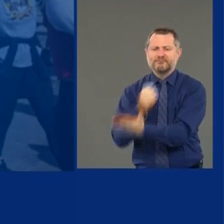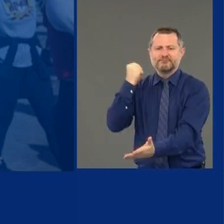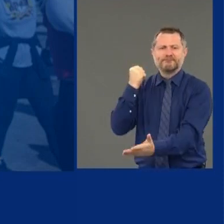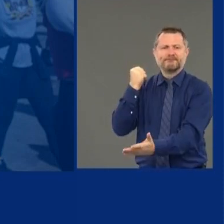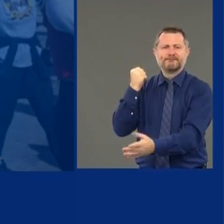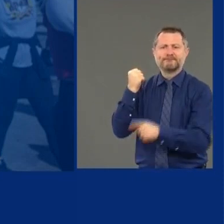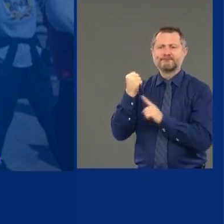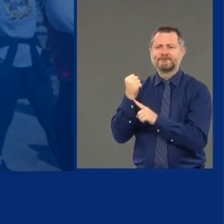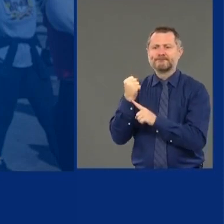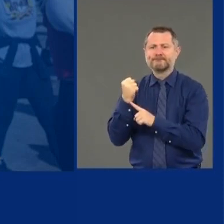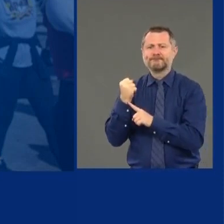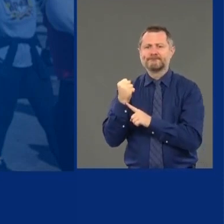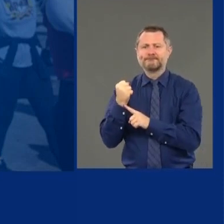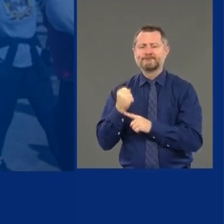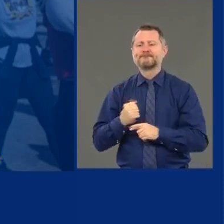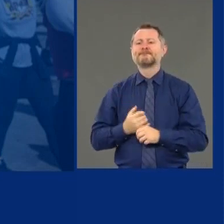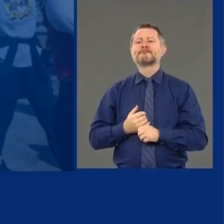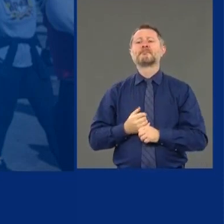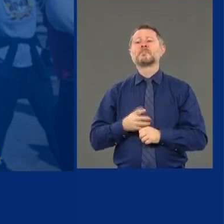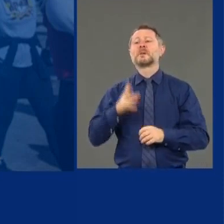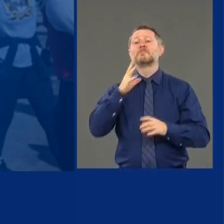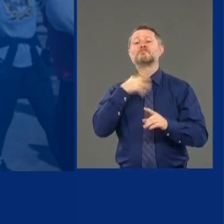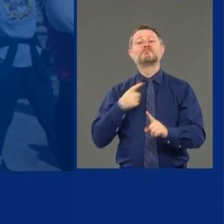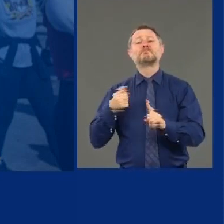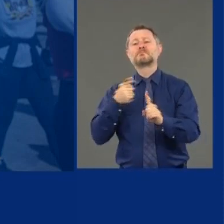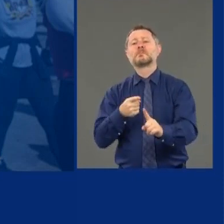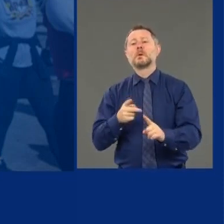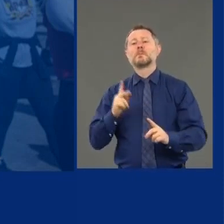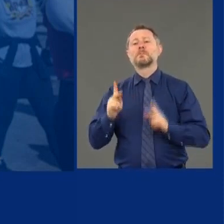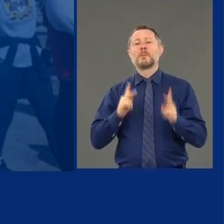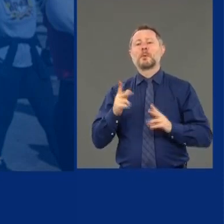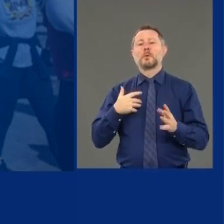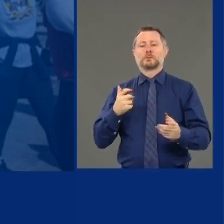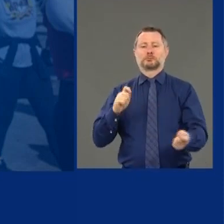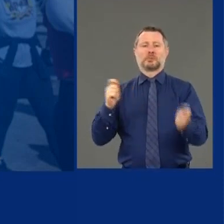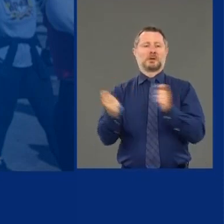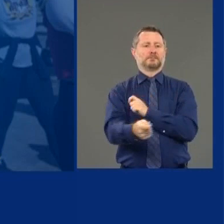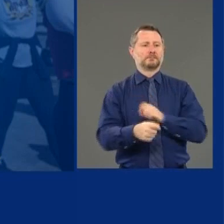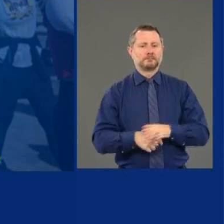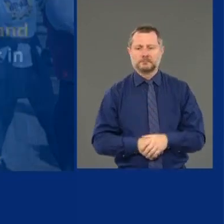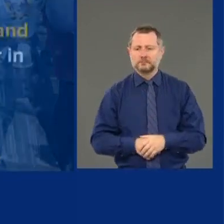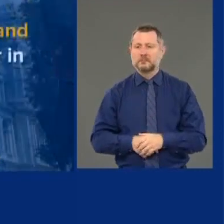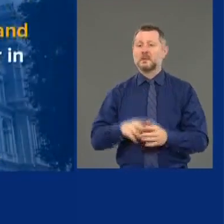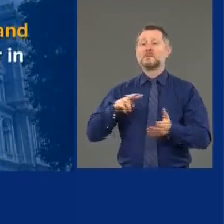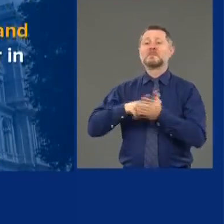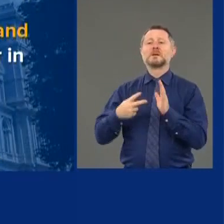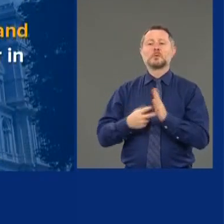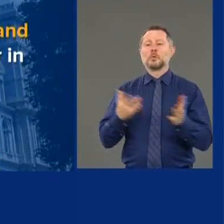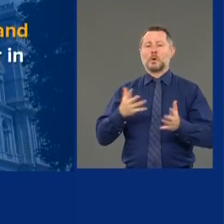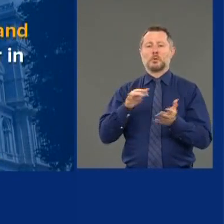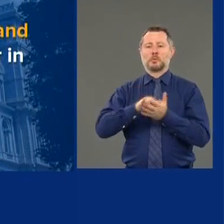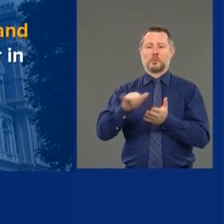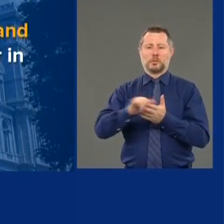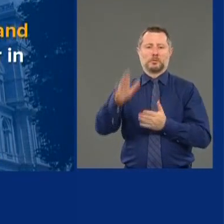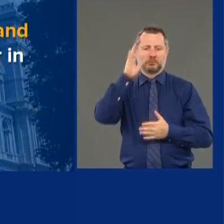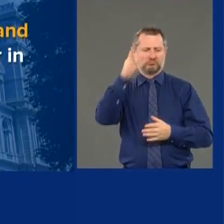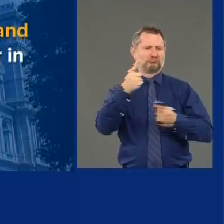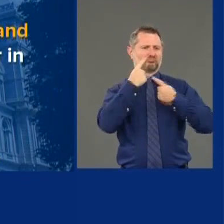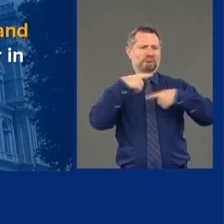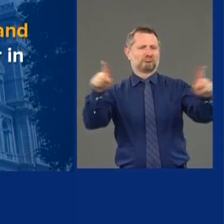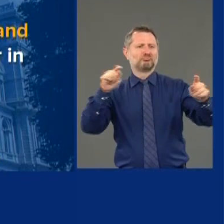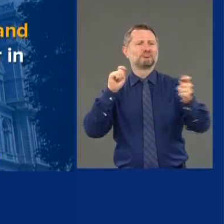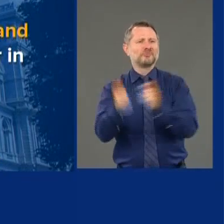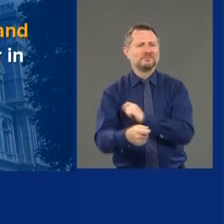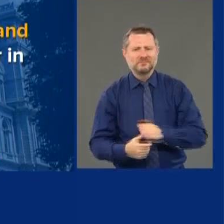Carpe Momentum. It's about people wanting change. Well, New York will be the place that actually makes the change and we